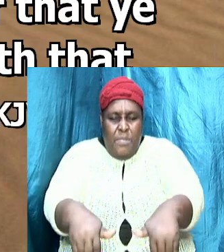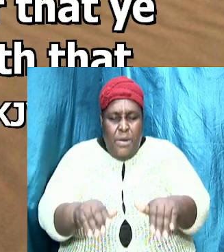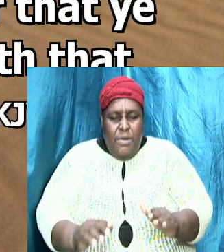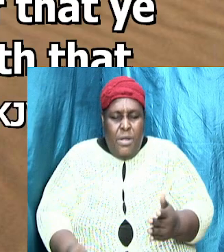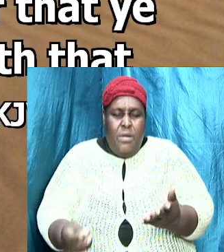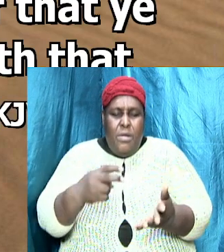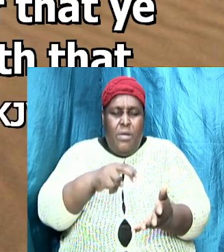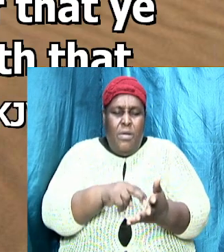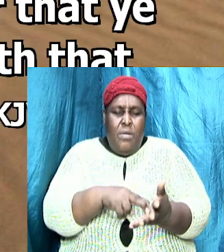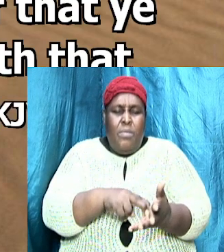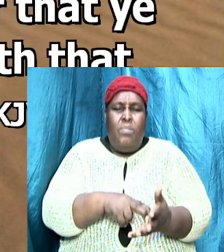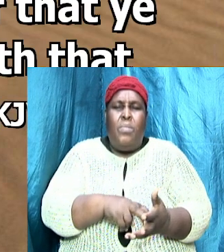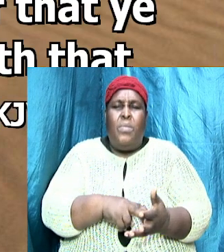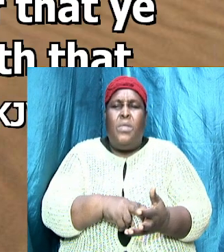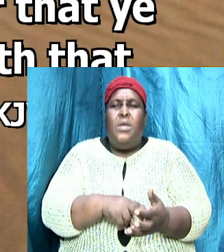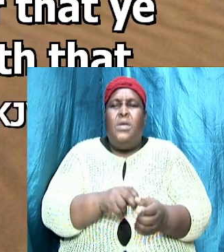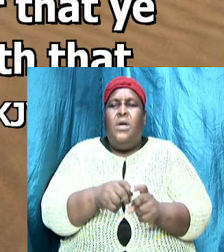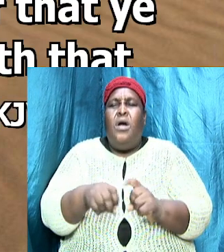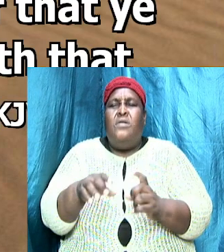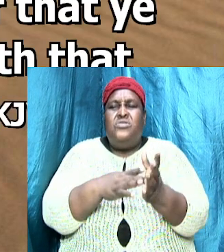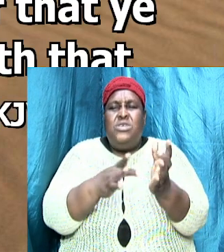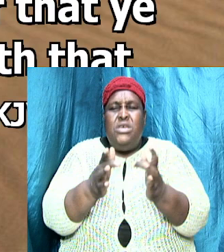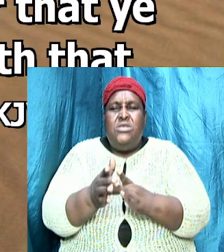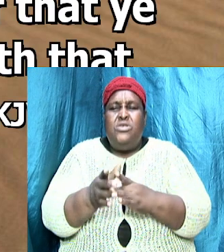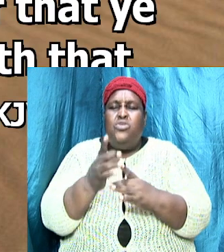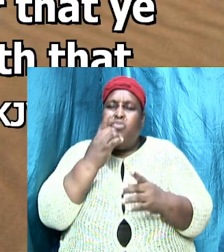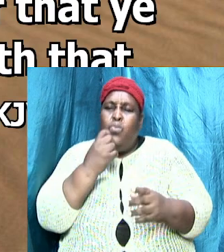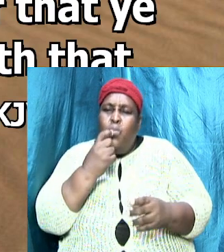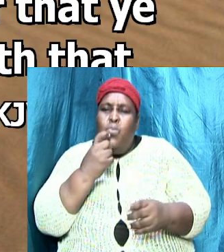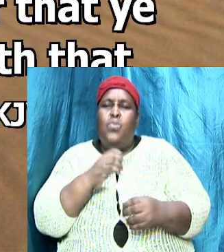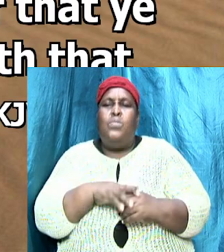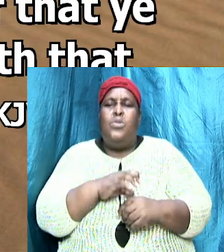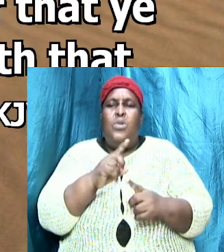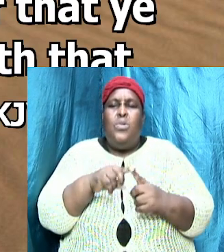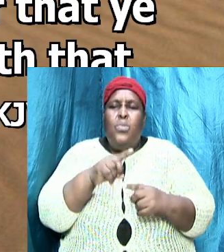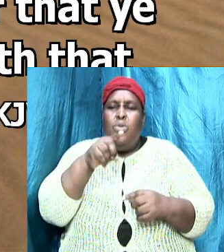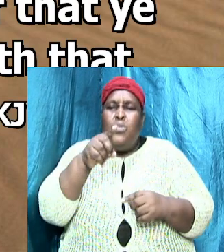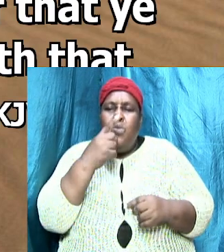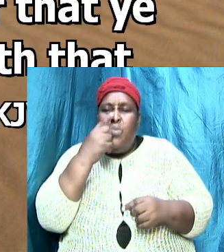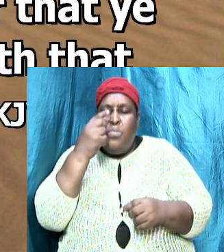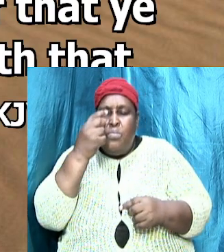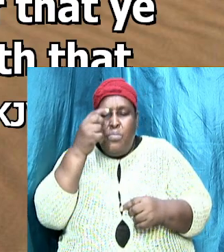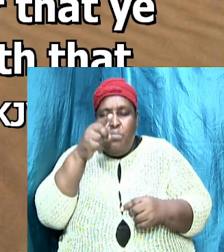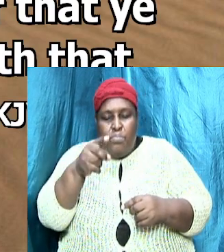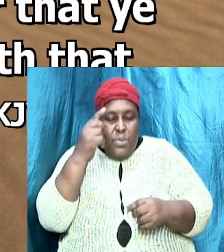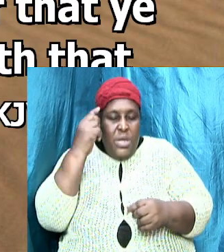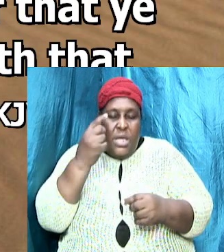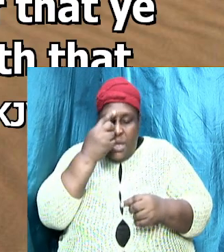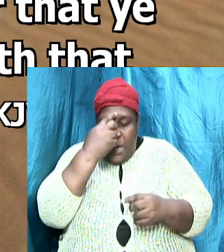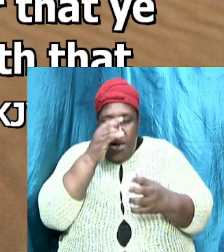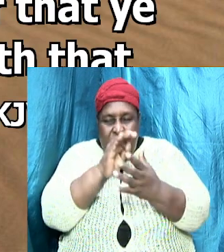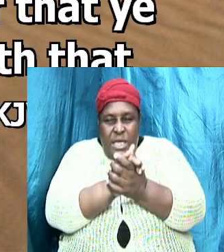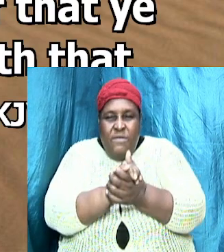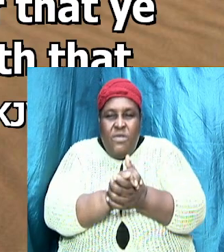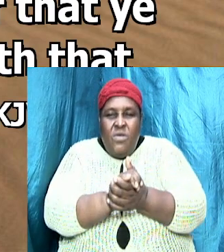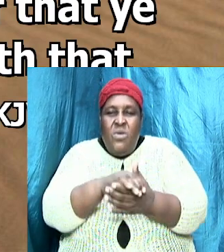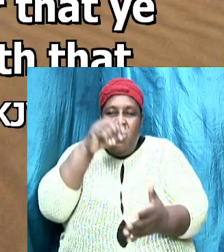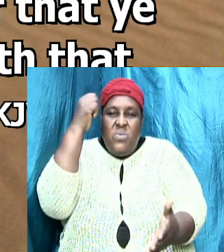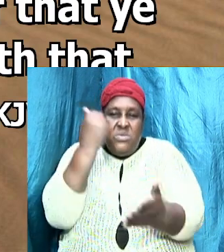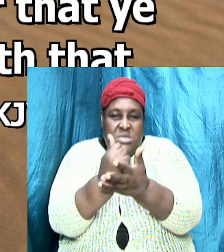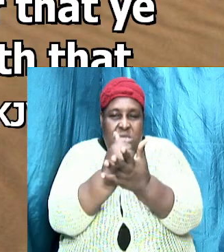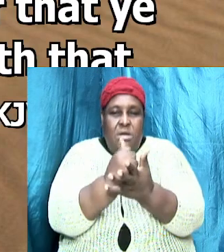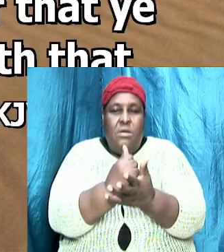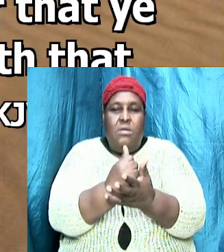and ascension of Jesus Christ in whom also after that he believed you were sealed with that